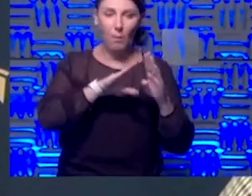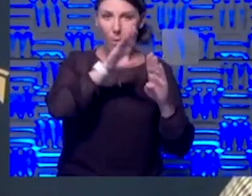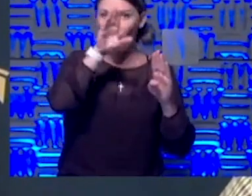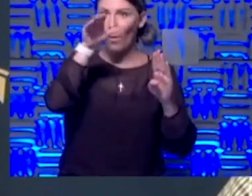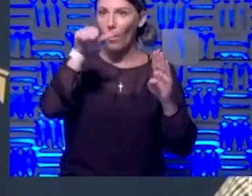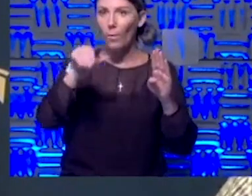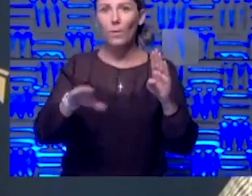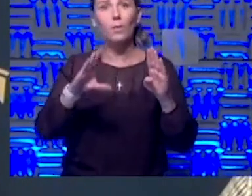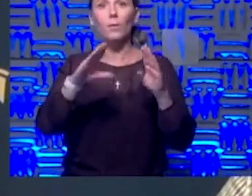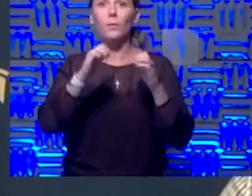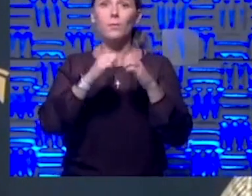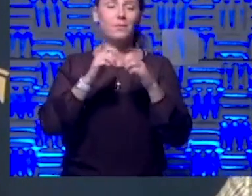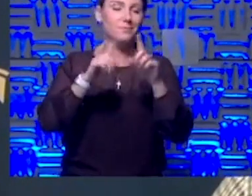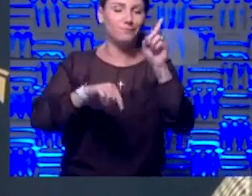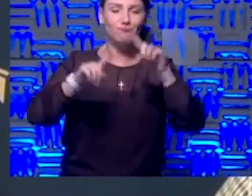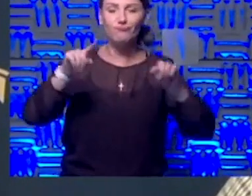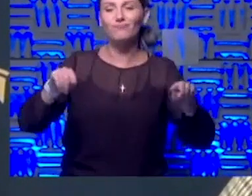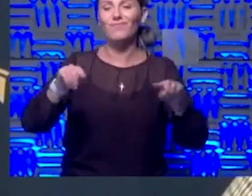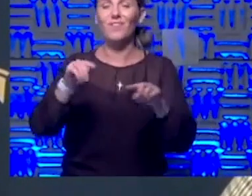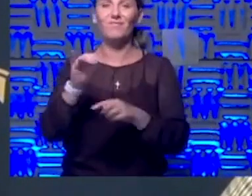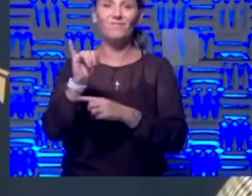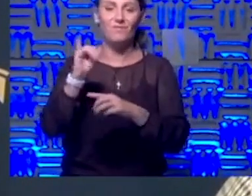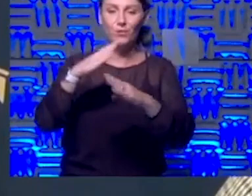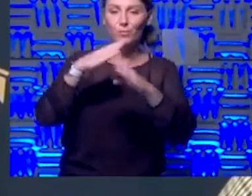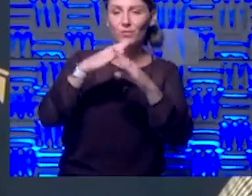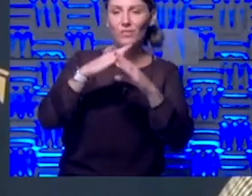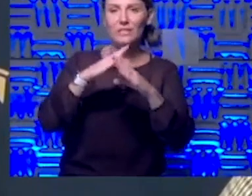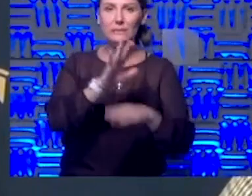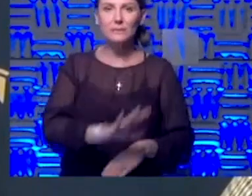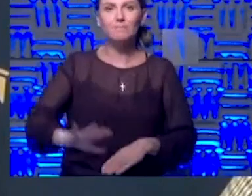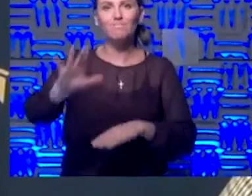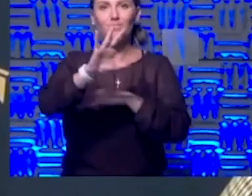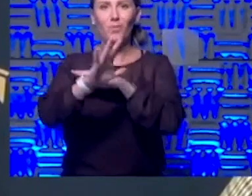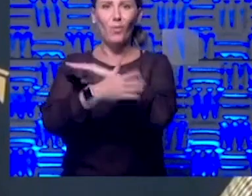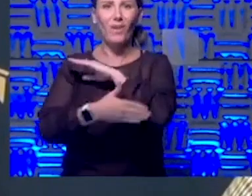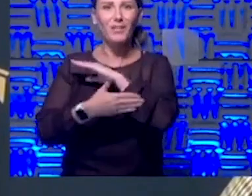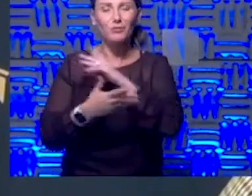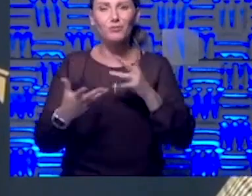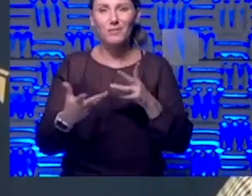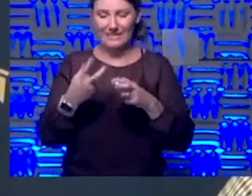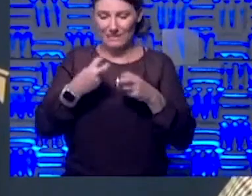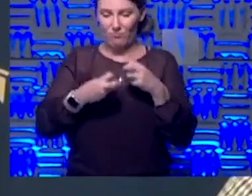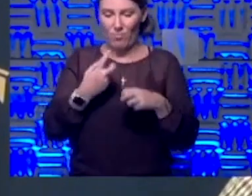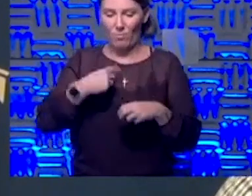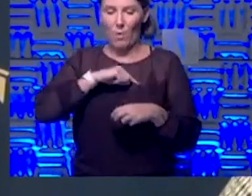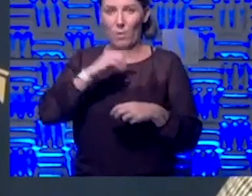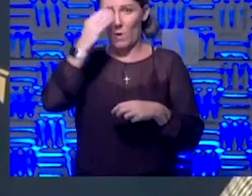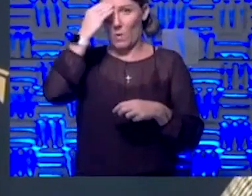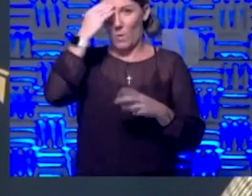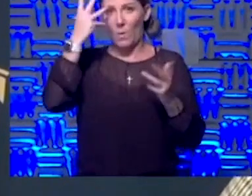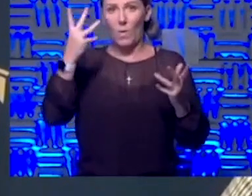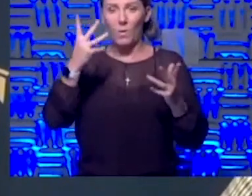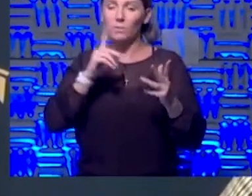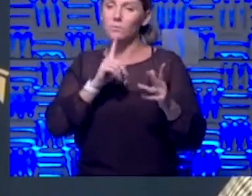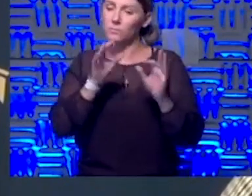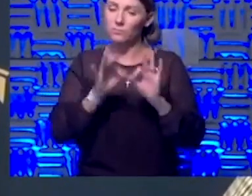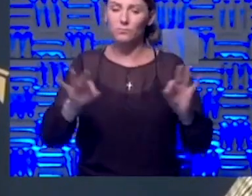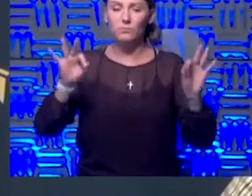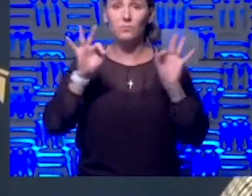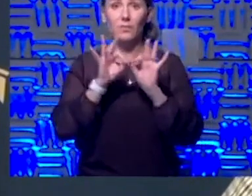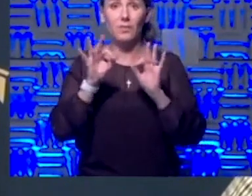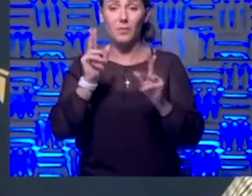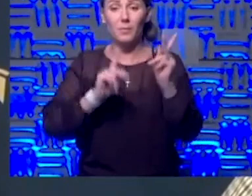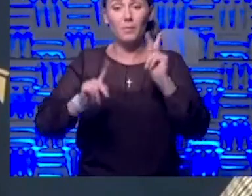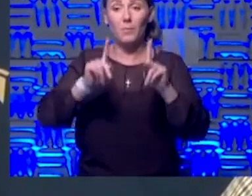different infection preventionists around the country. So it's a problem that we know about. And I think that is, it's really critical that people who are